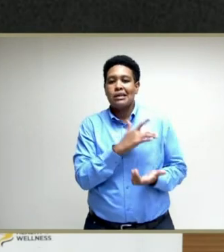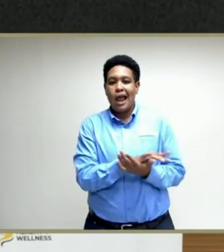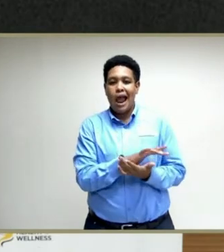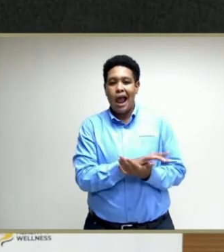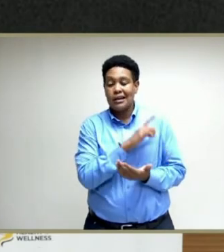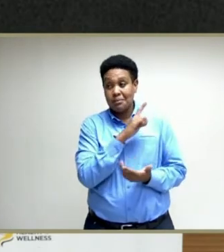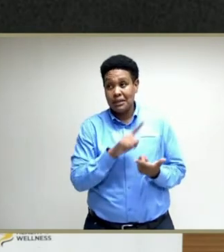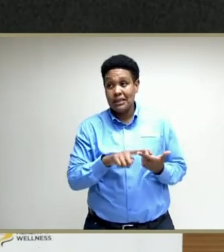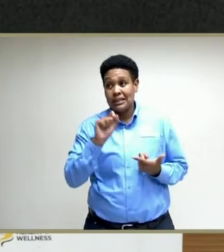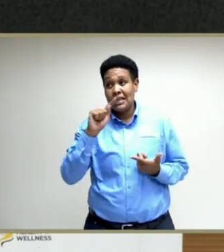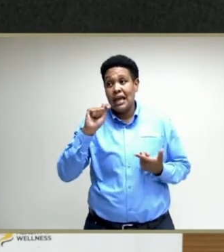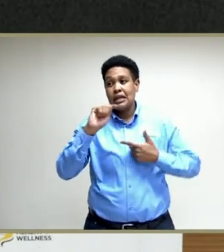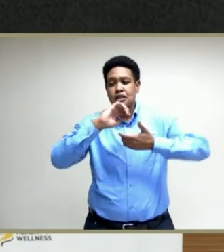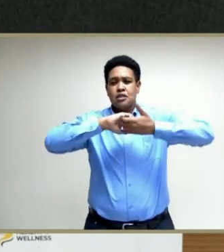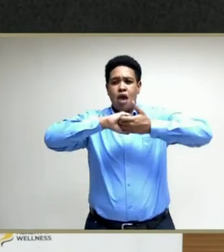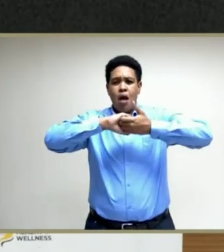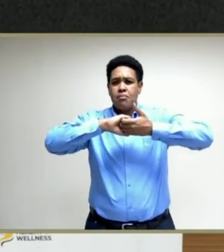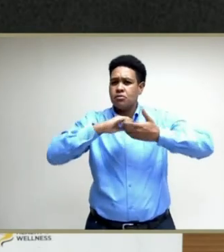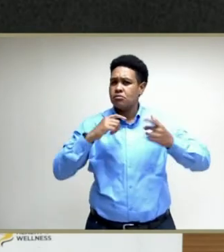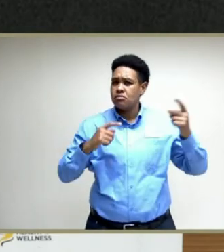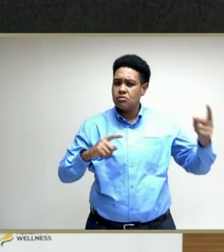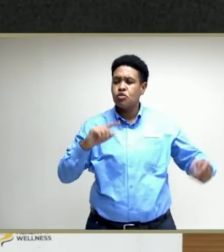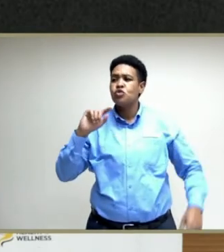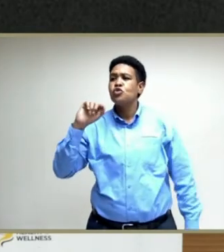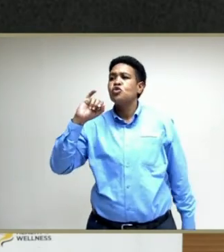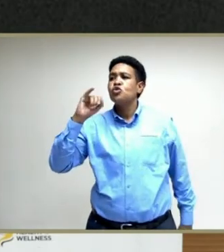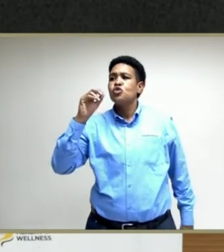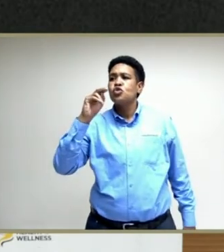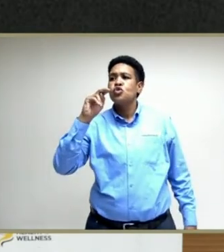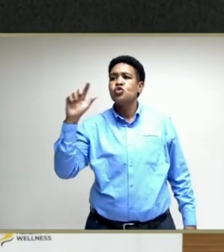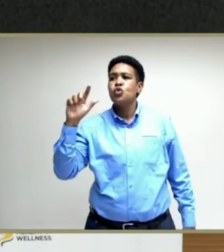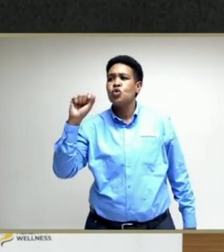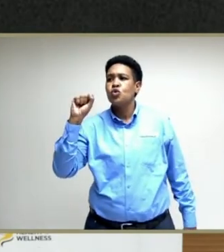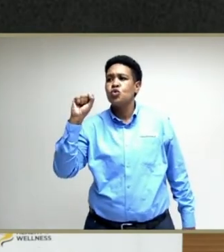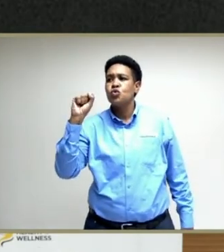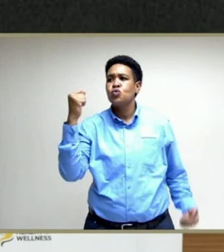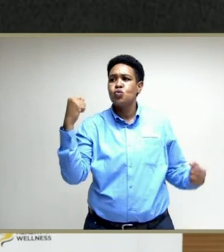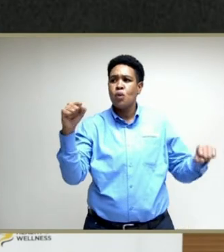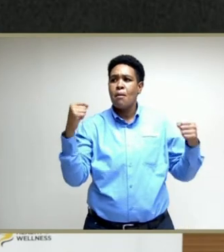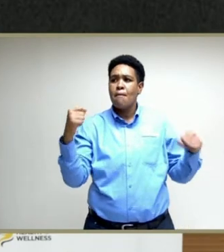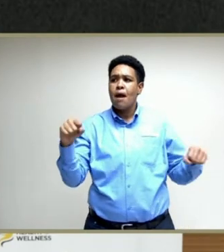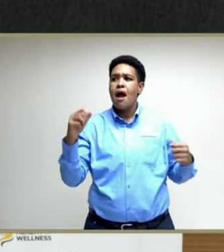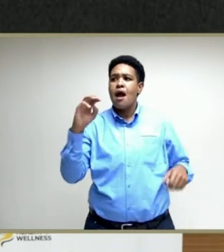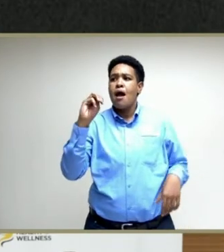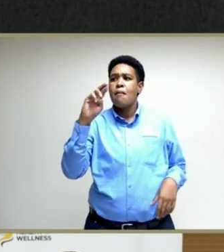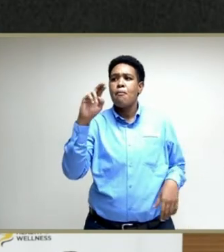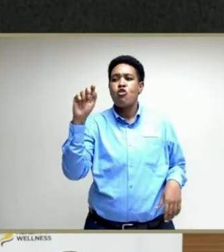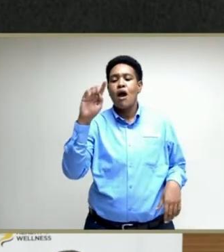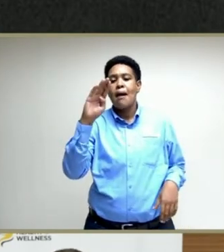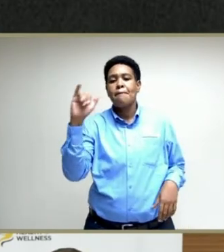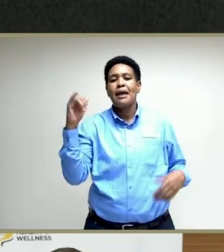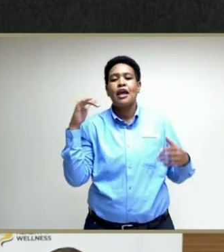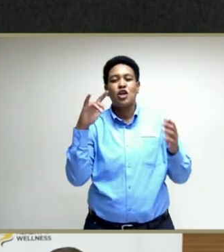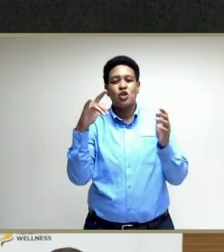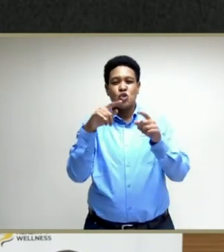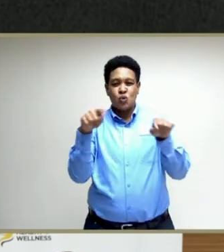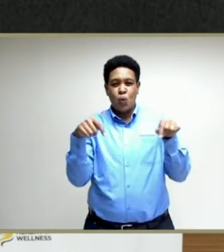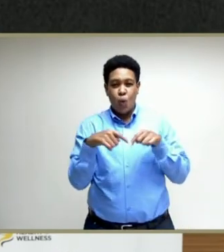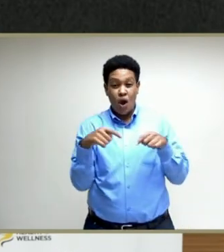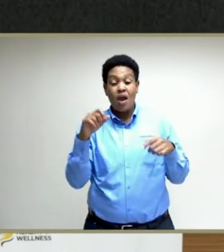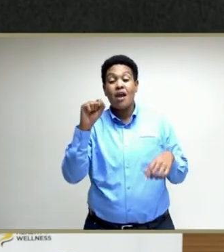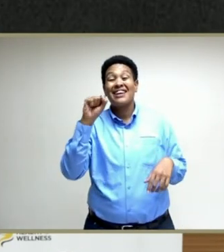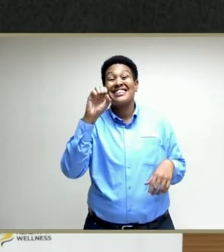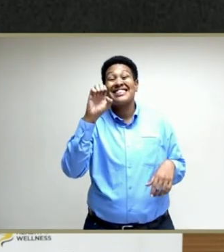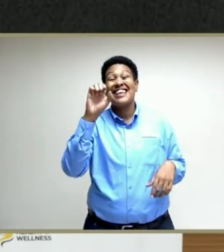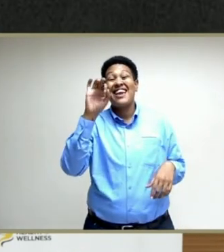St. we will have the Jung Supermarket, Moran Bay Square, Moran Bay Health Center, and Seaforth Health Center.